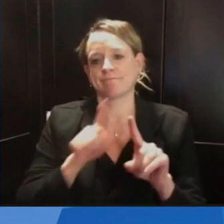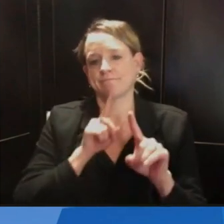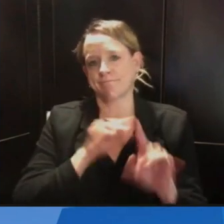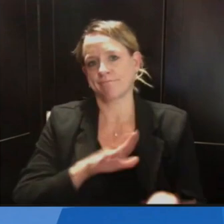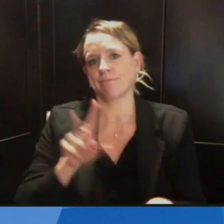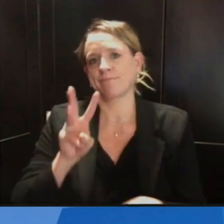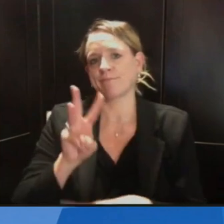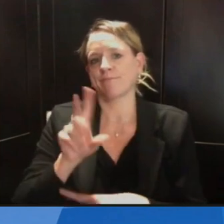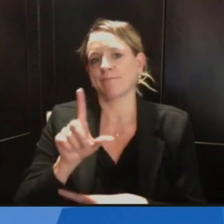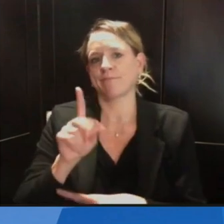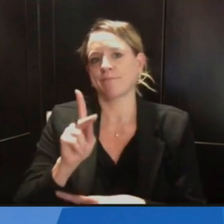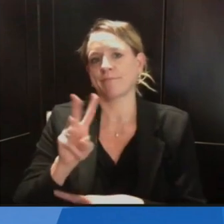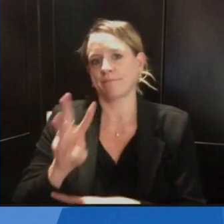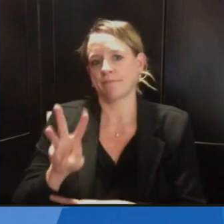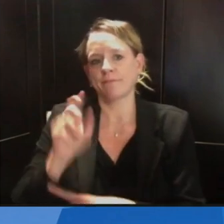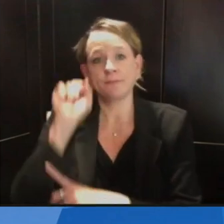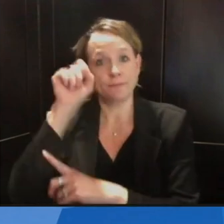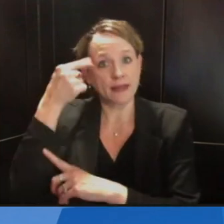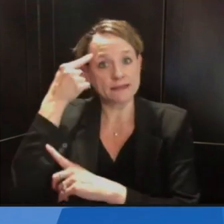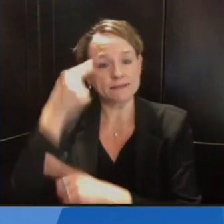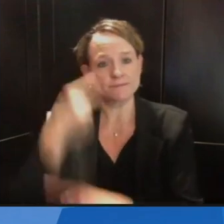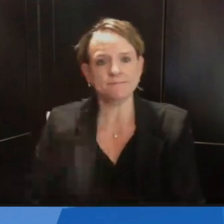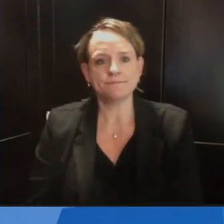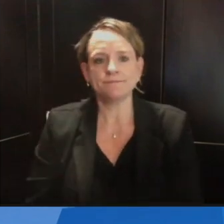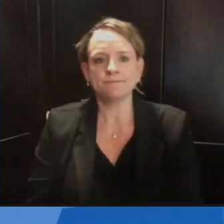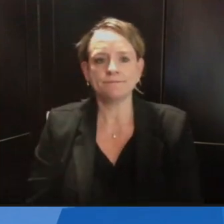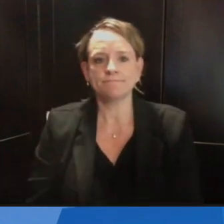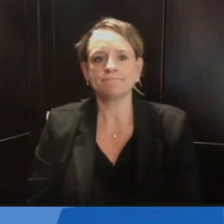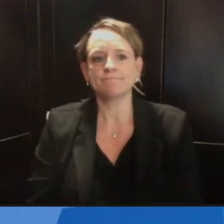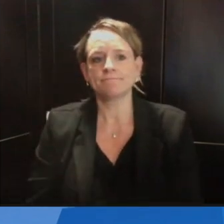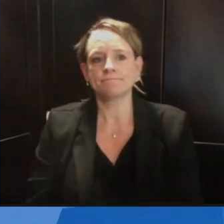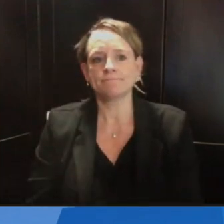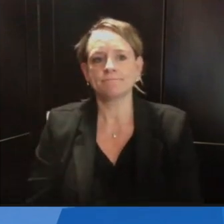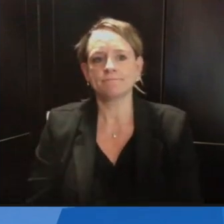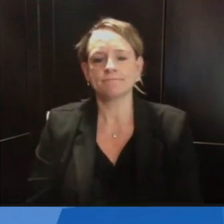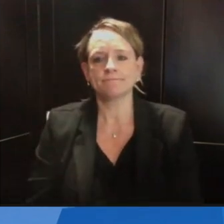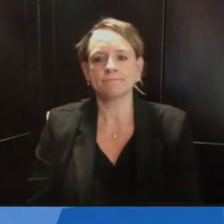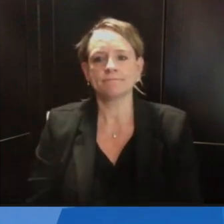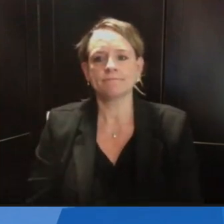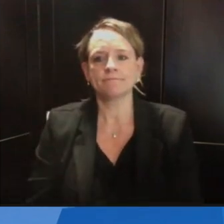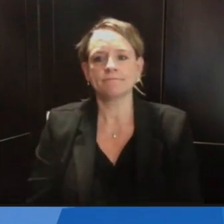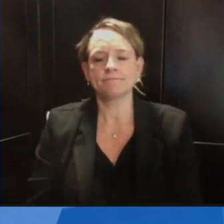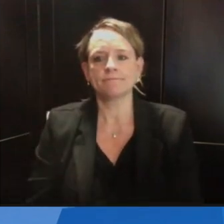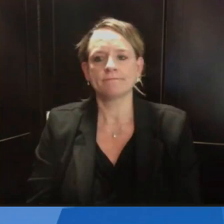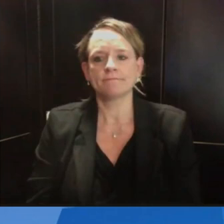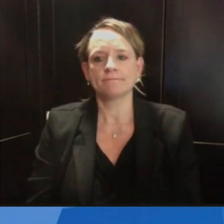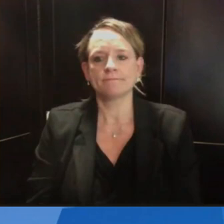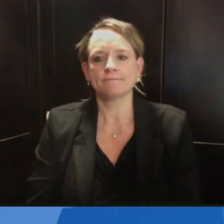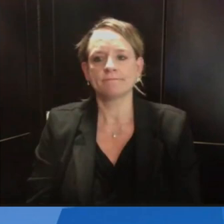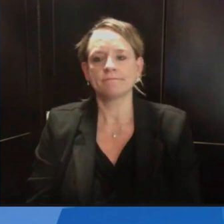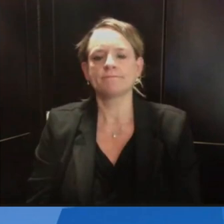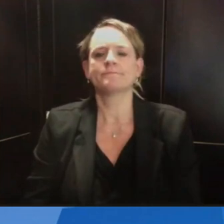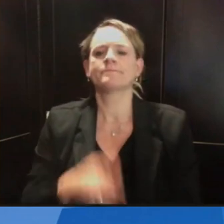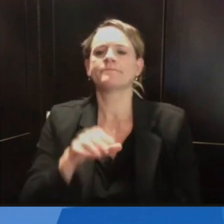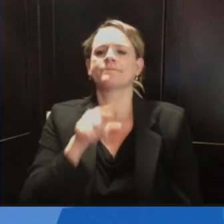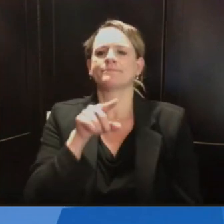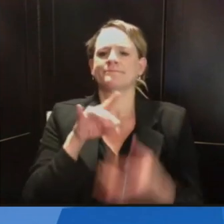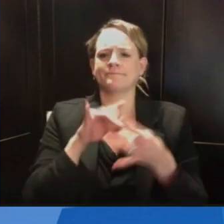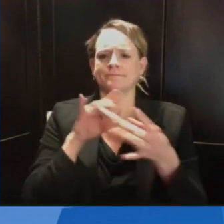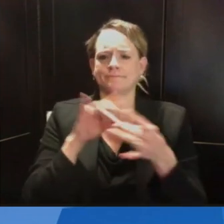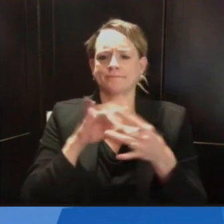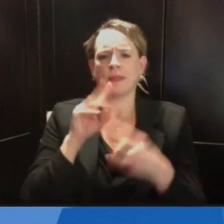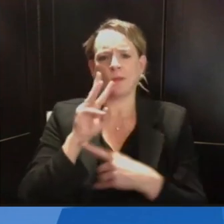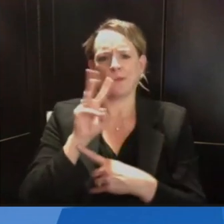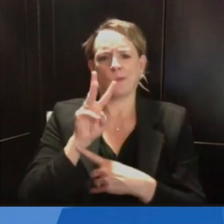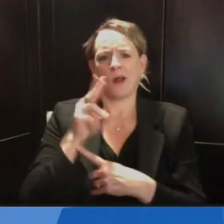Hi. Thank you for taking my question. We talked about the WHA and it kind of, it's reporting the new